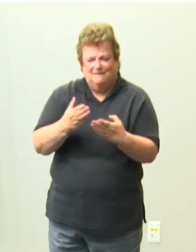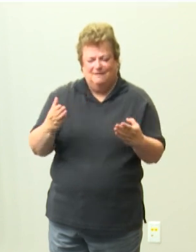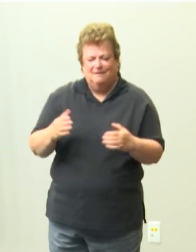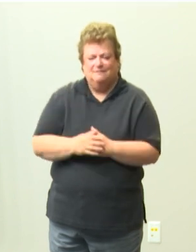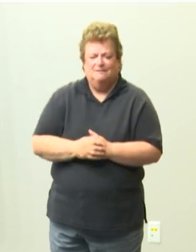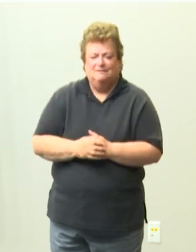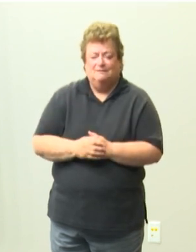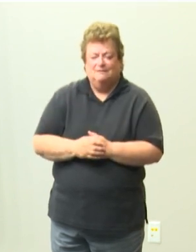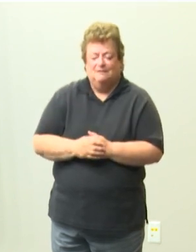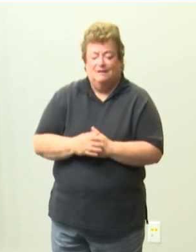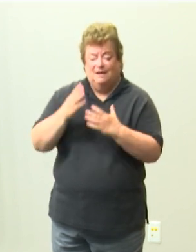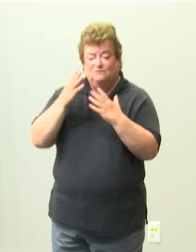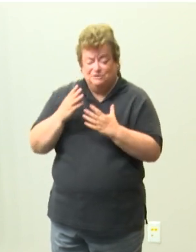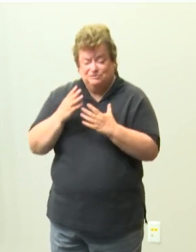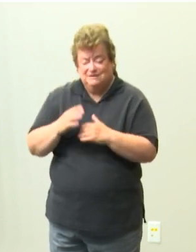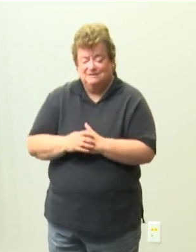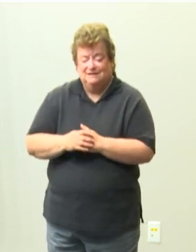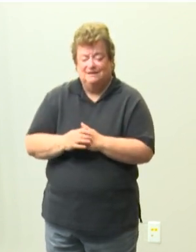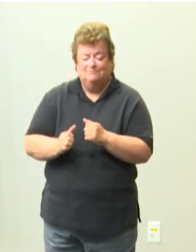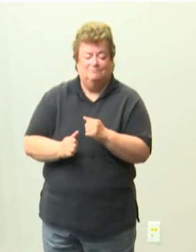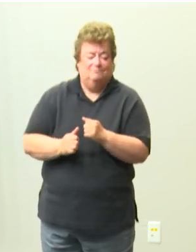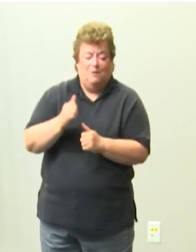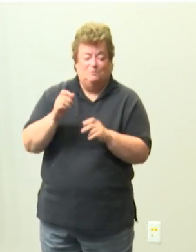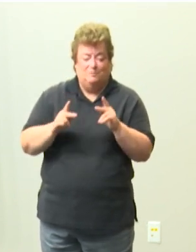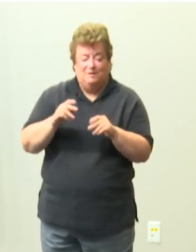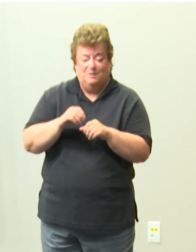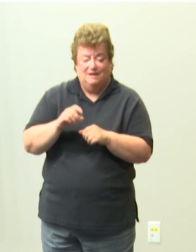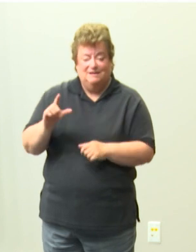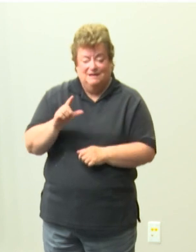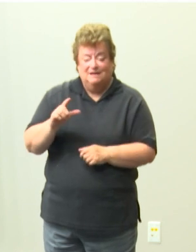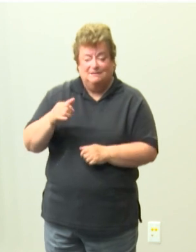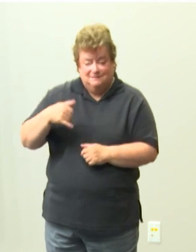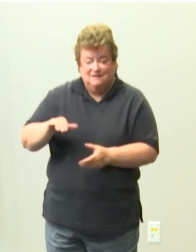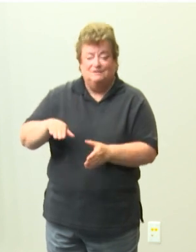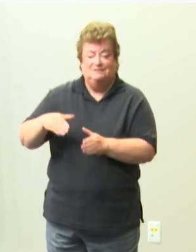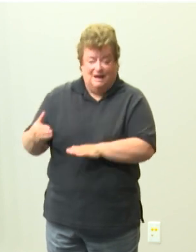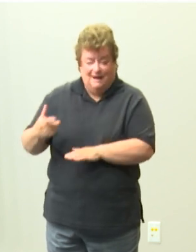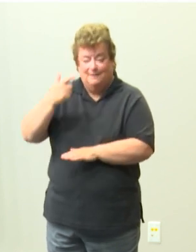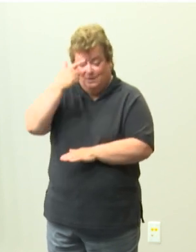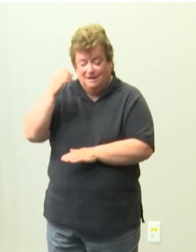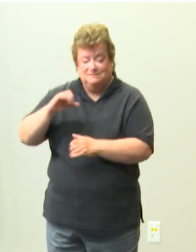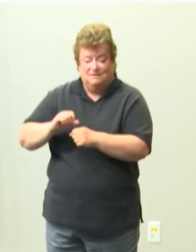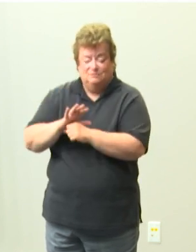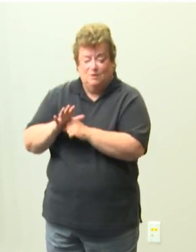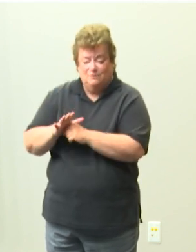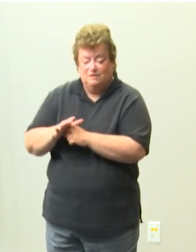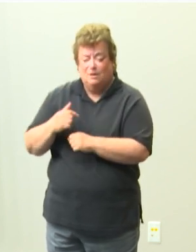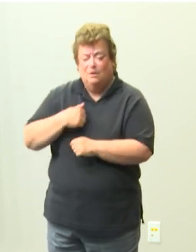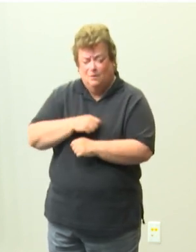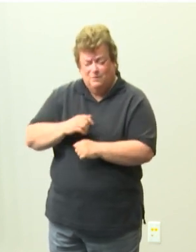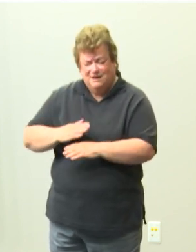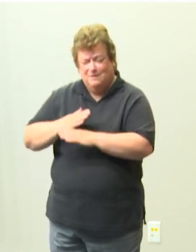unfortunately um people in lincoln are still dying from covid many of these are preventable deaths